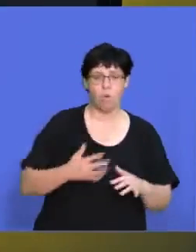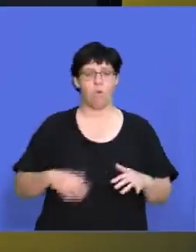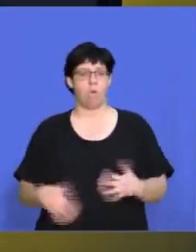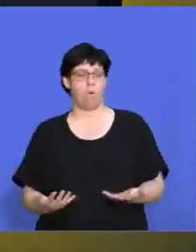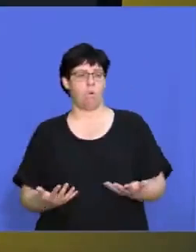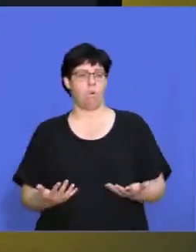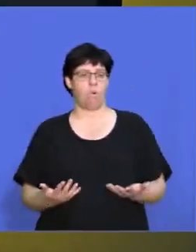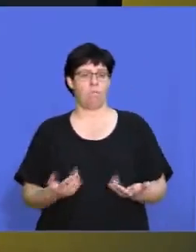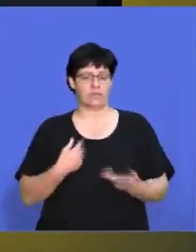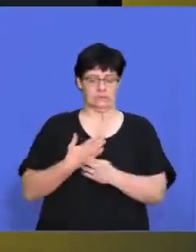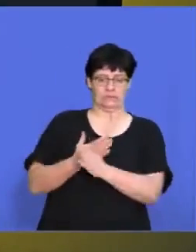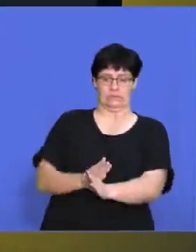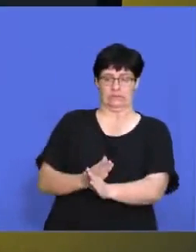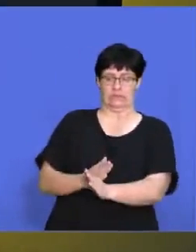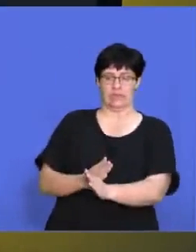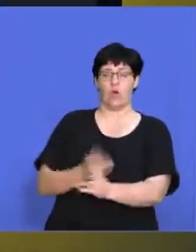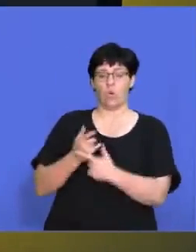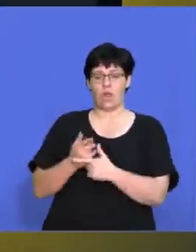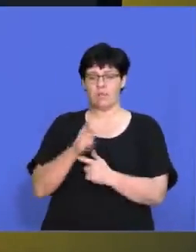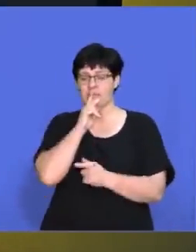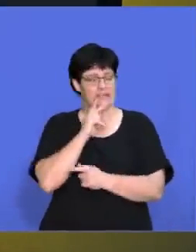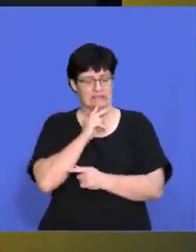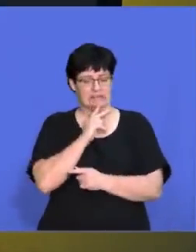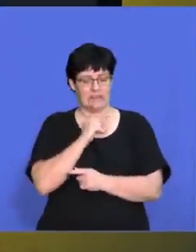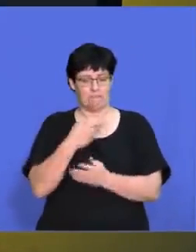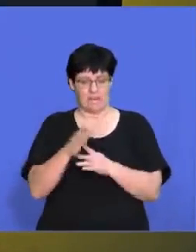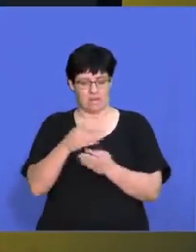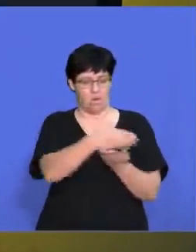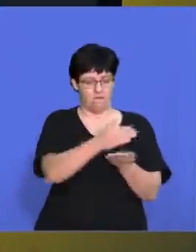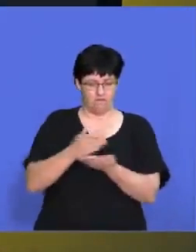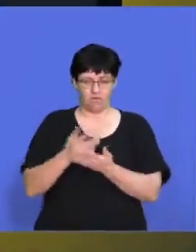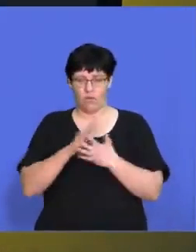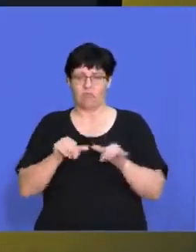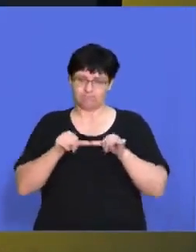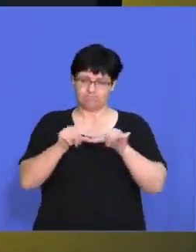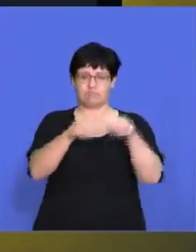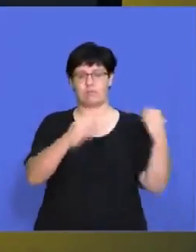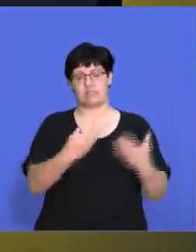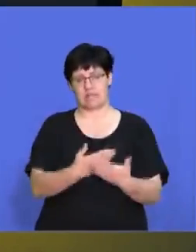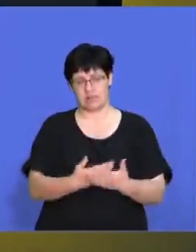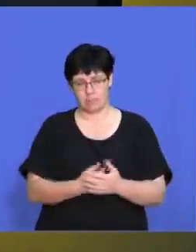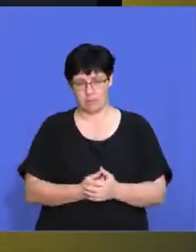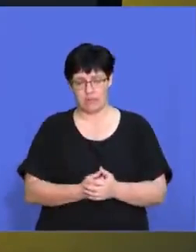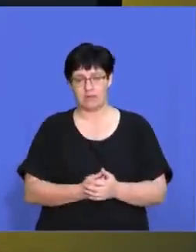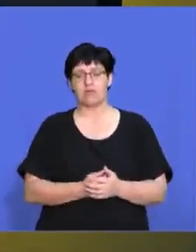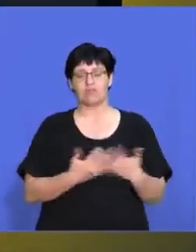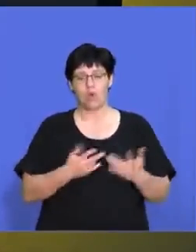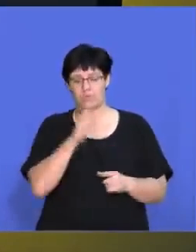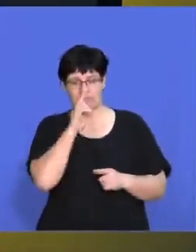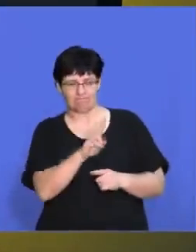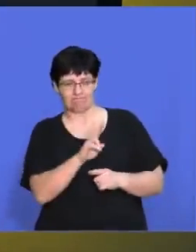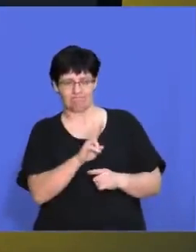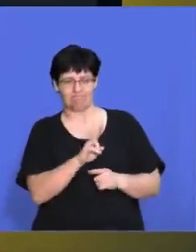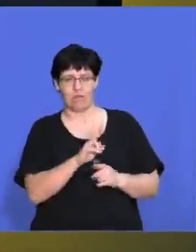a defensive mode where we have to cut down on things to ensure the survival of our business going forward? So you have to determine where are we